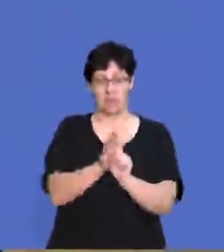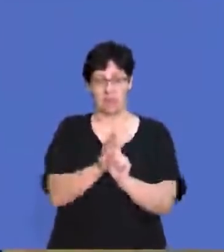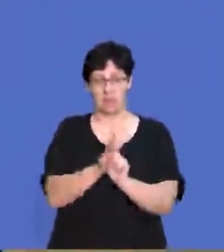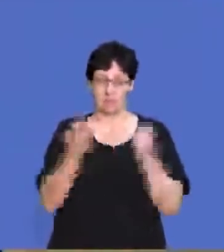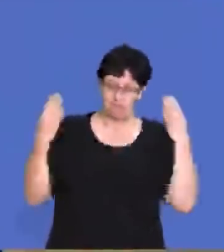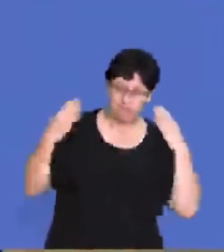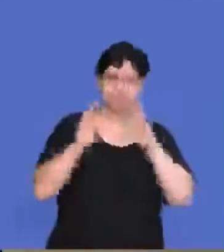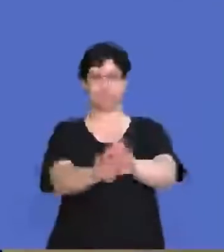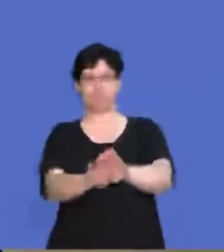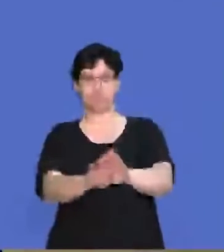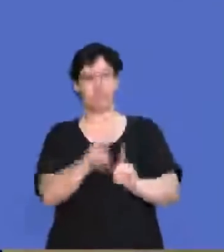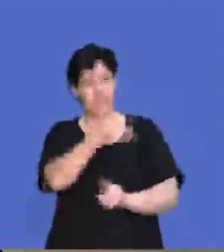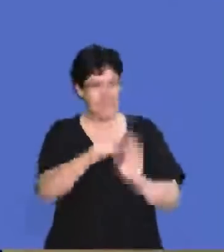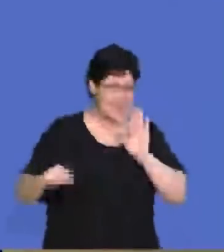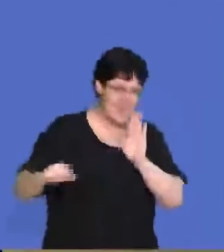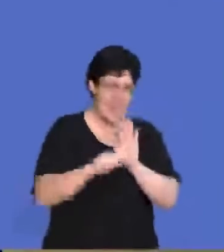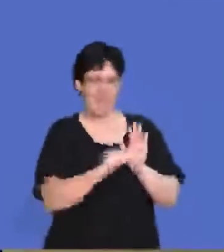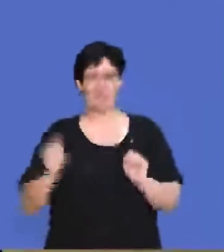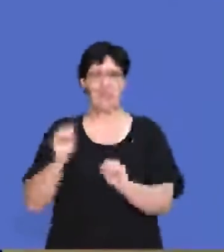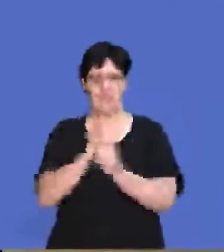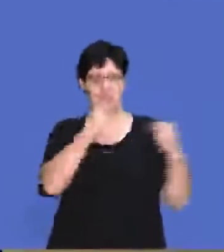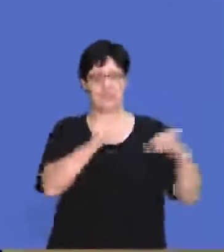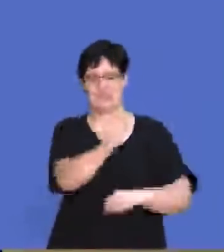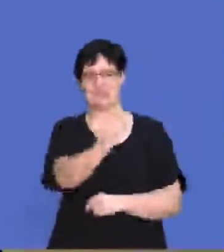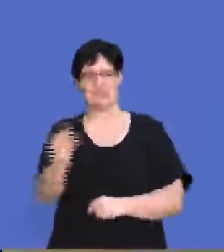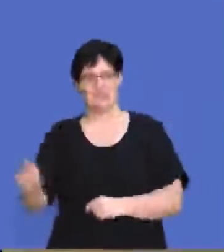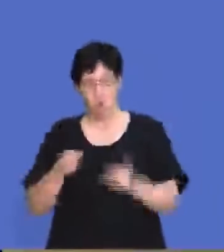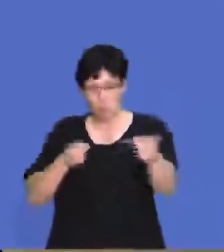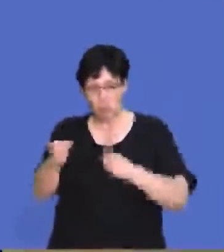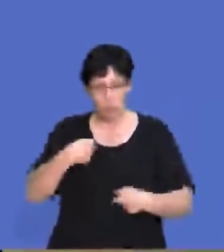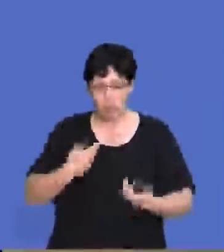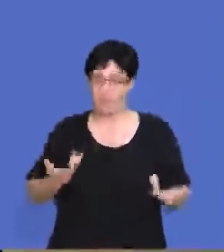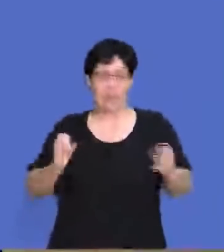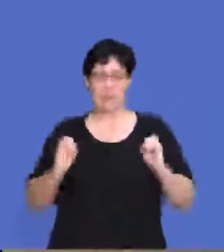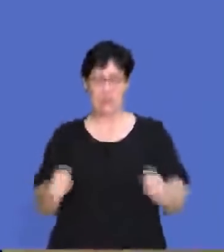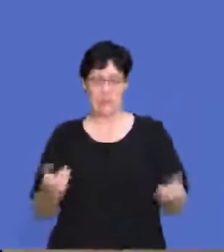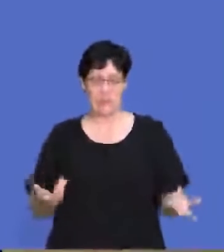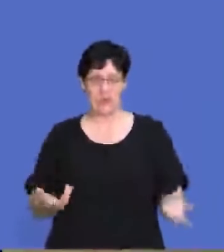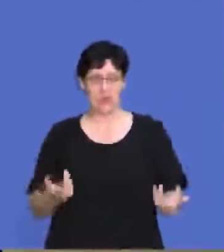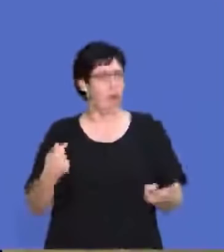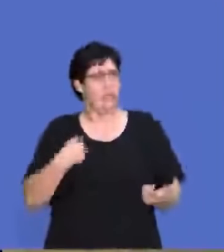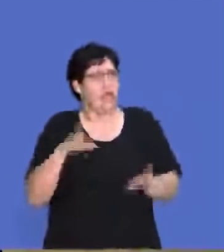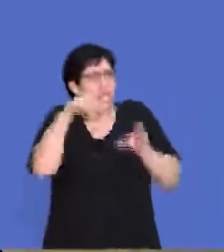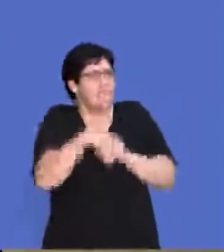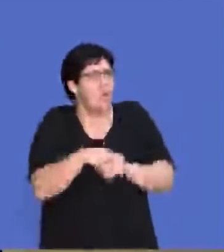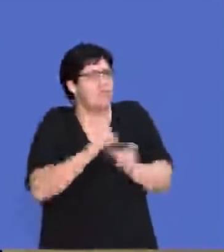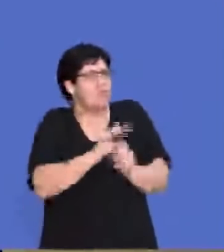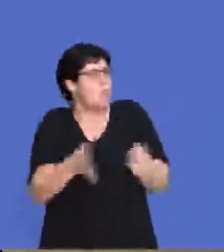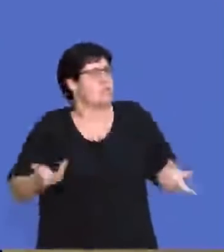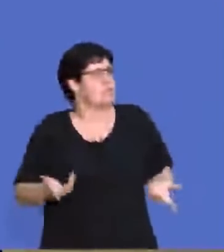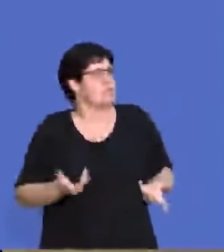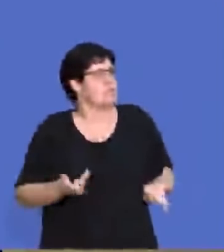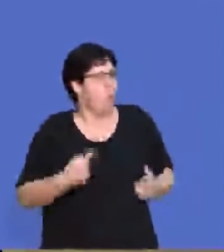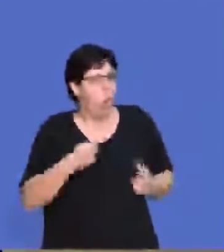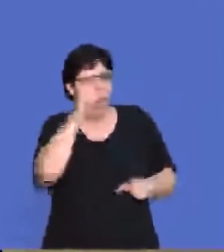lockdown, that had a negative impact on the business. So your business might have had nothing to do with